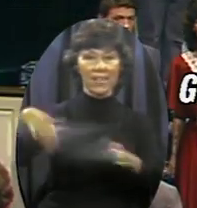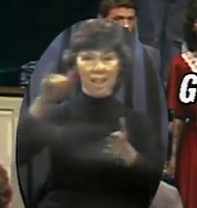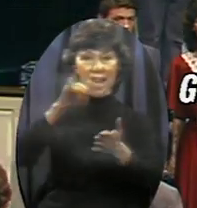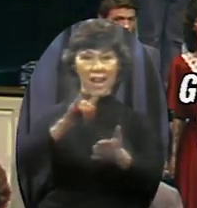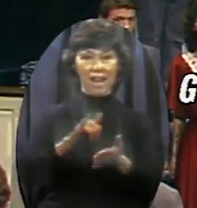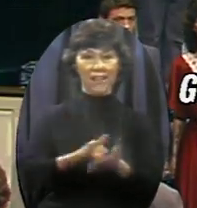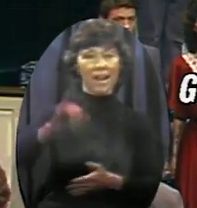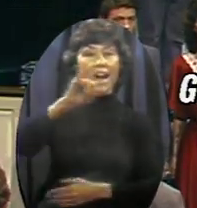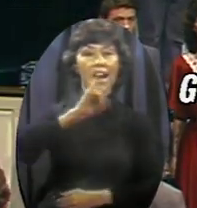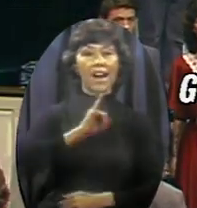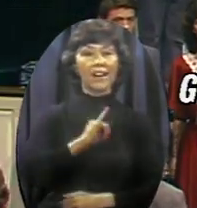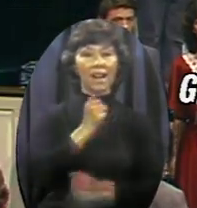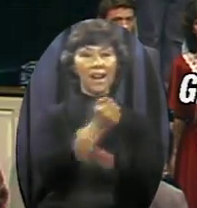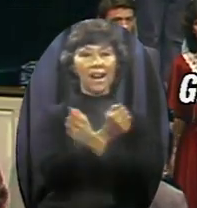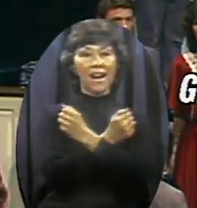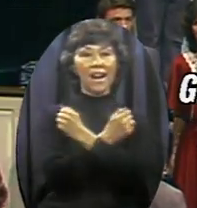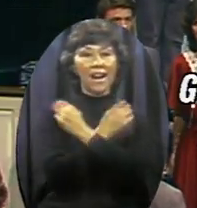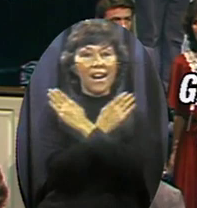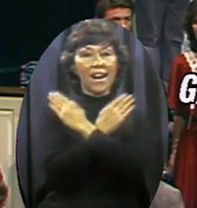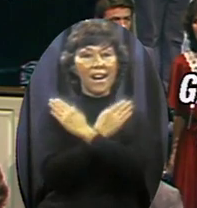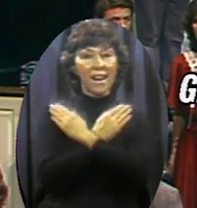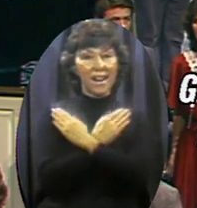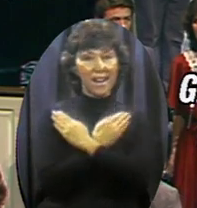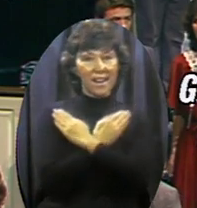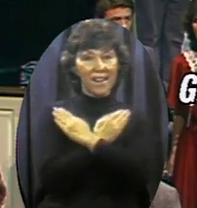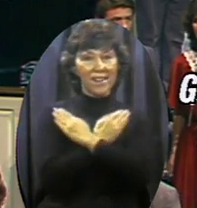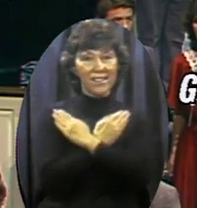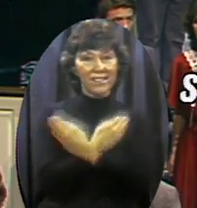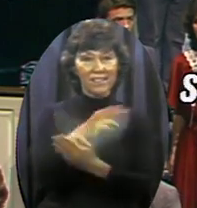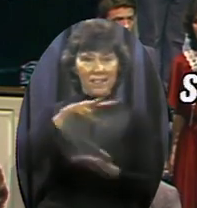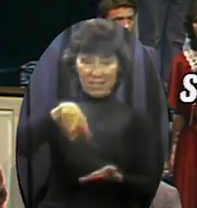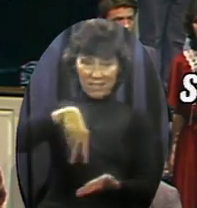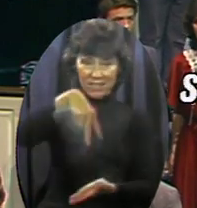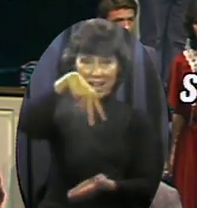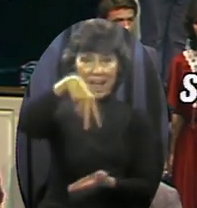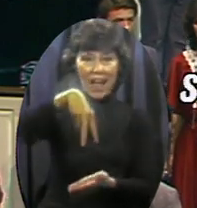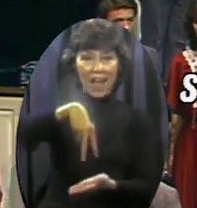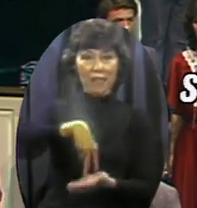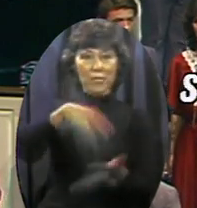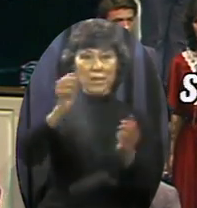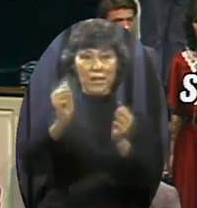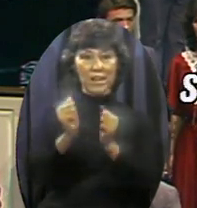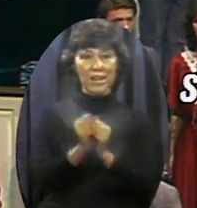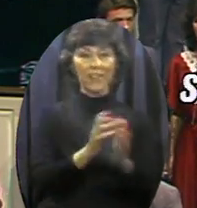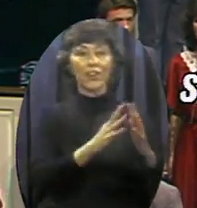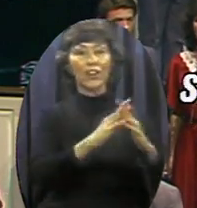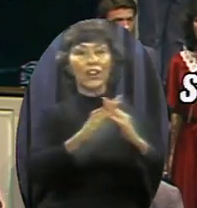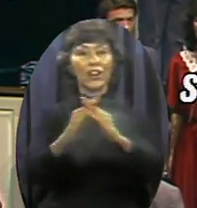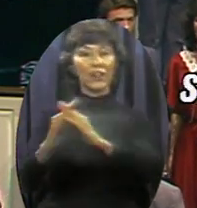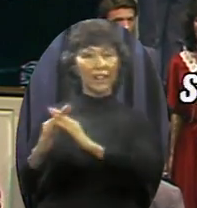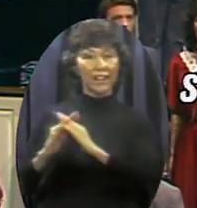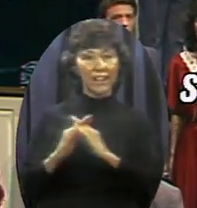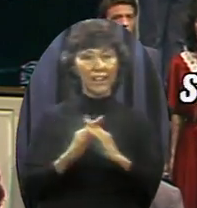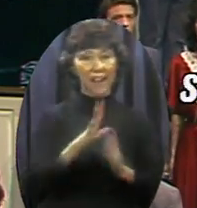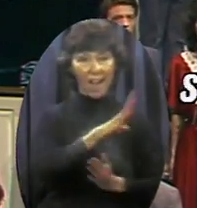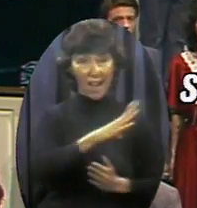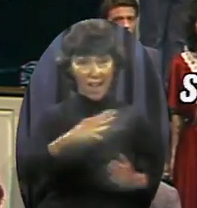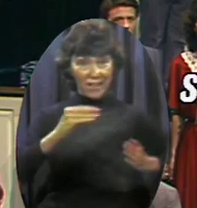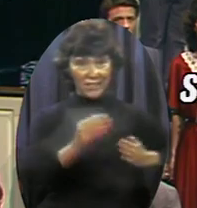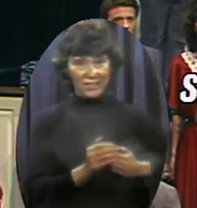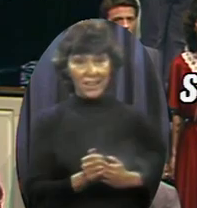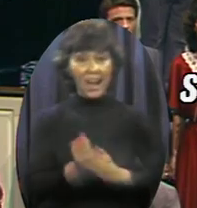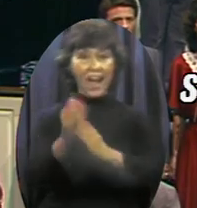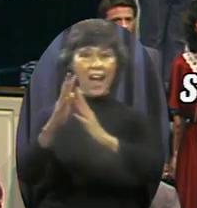that I love Stand beside her and